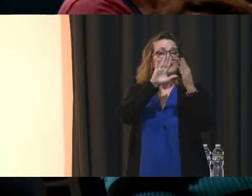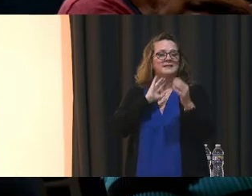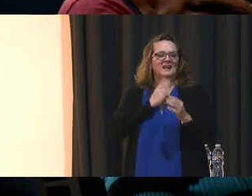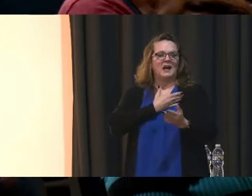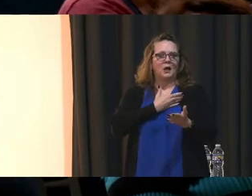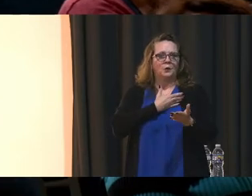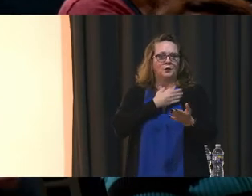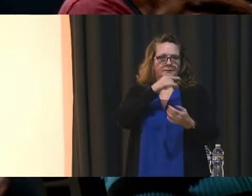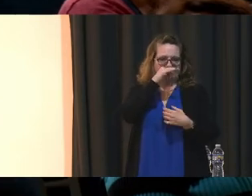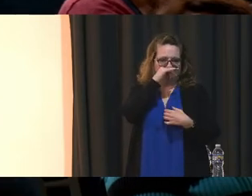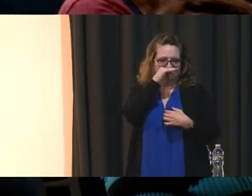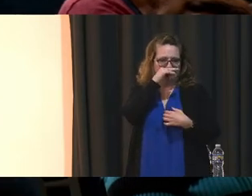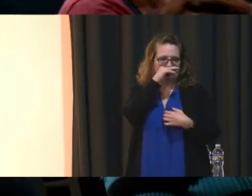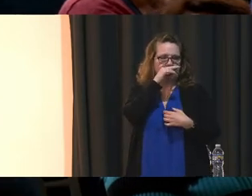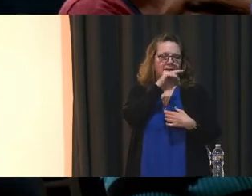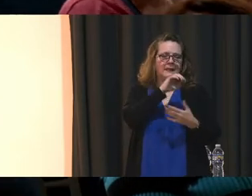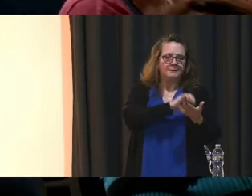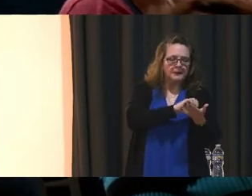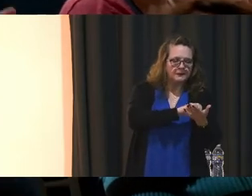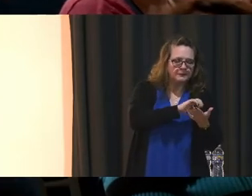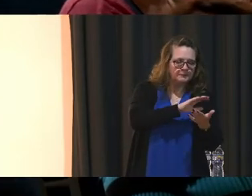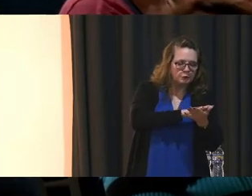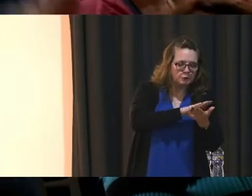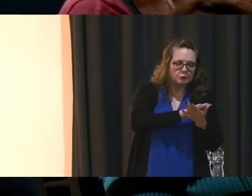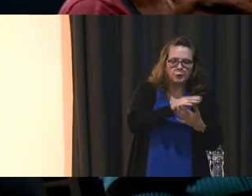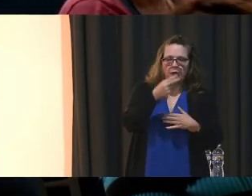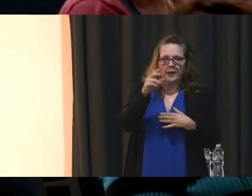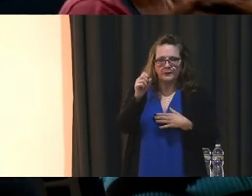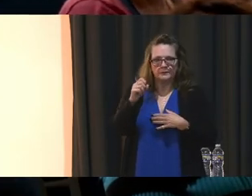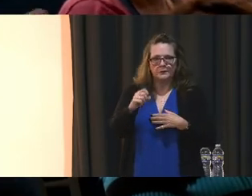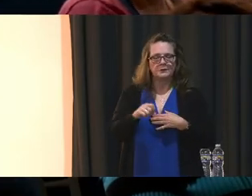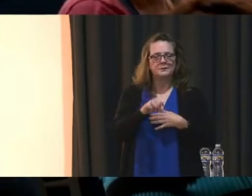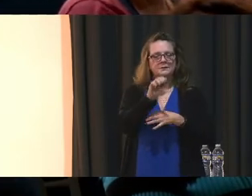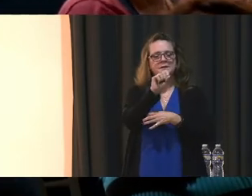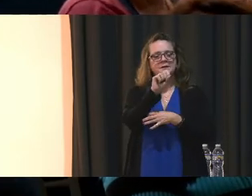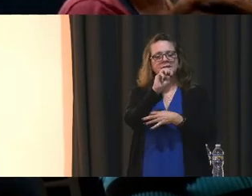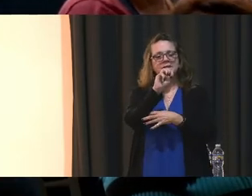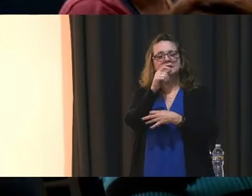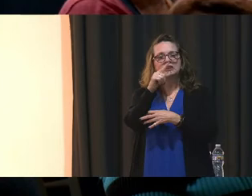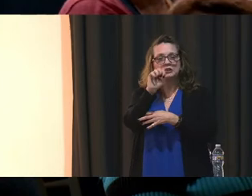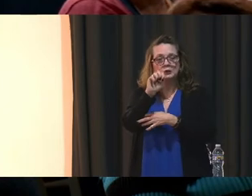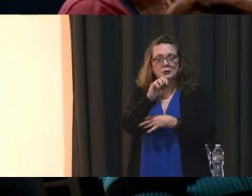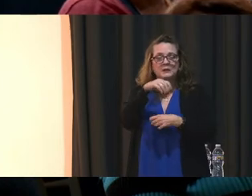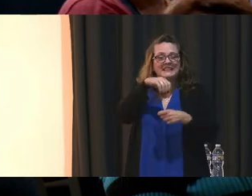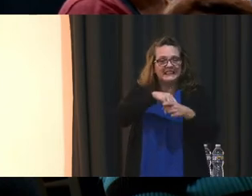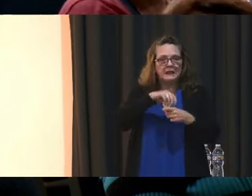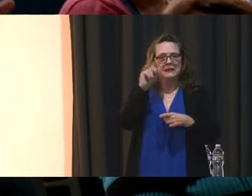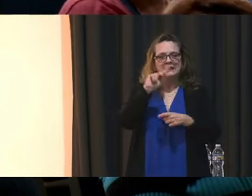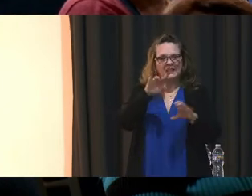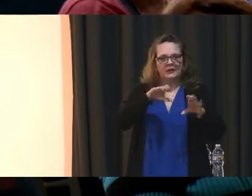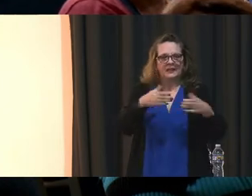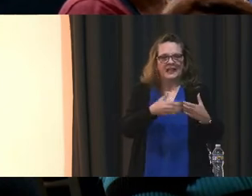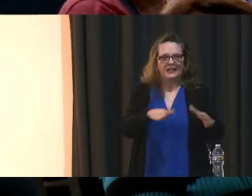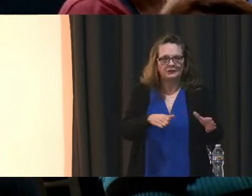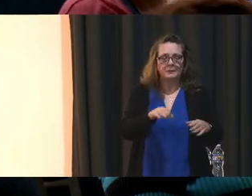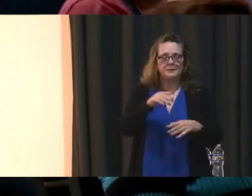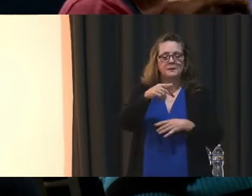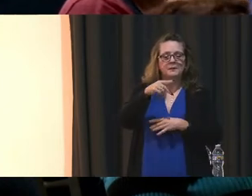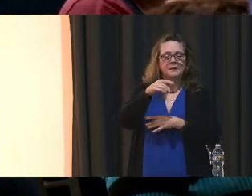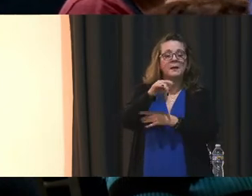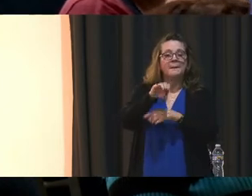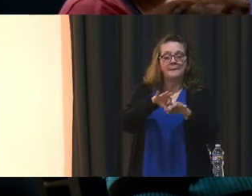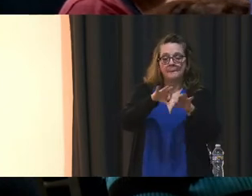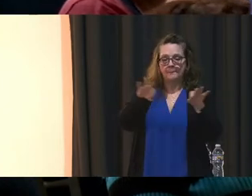at Hyattsville Elementary. There has been sewage in kindergarten classrooms. There have been pipes that